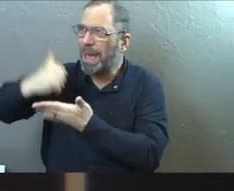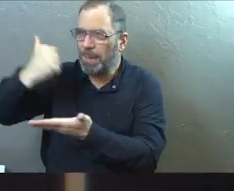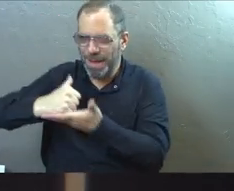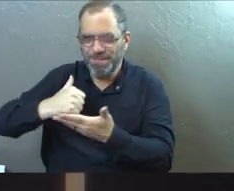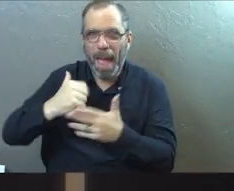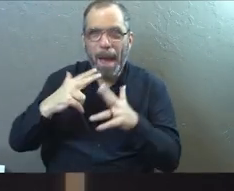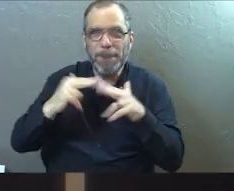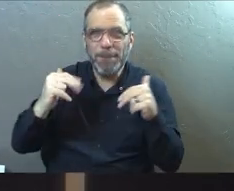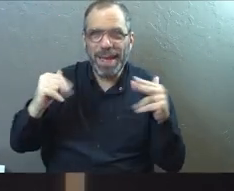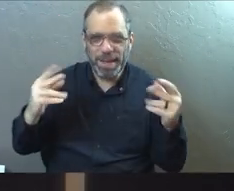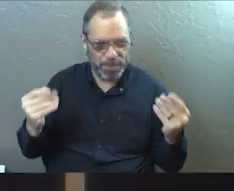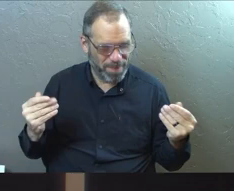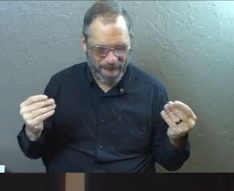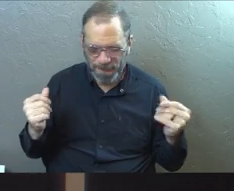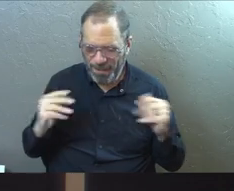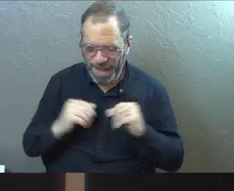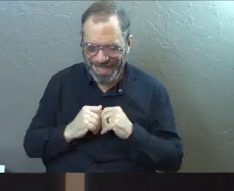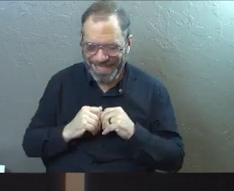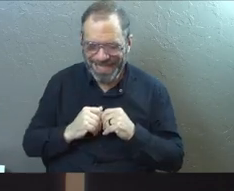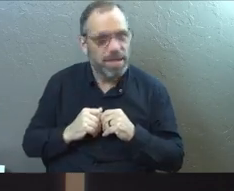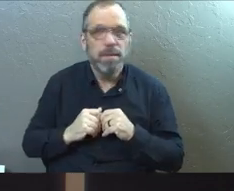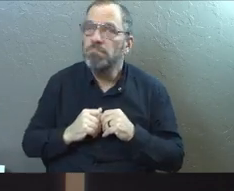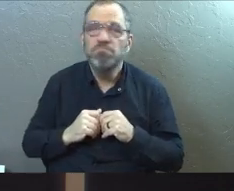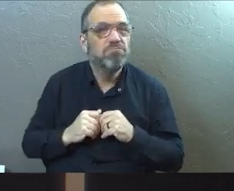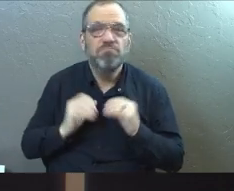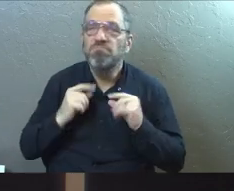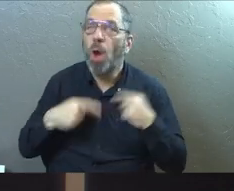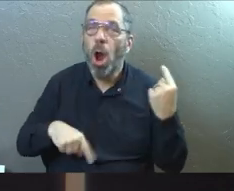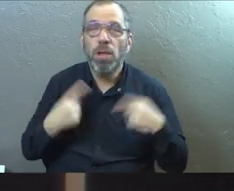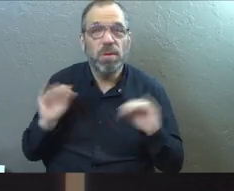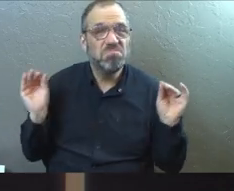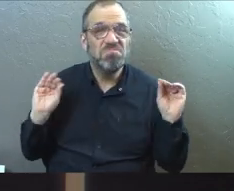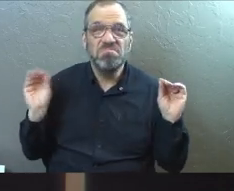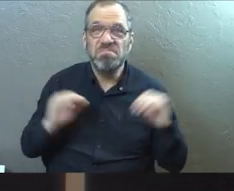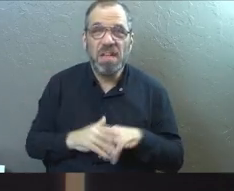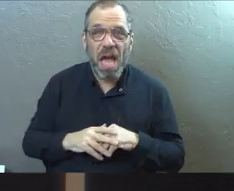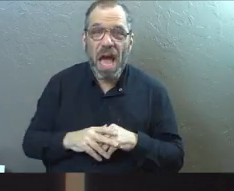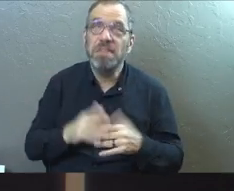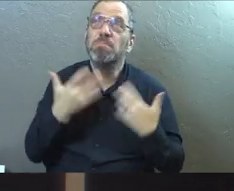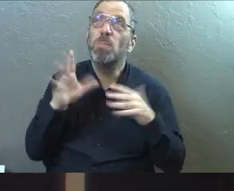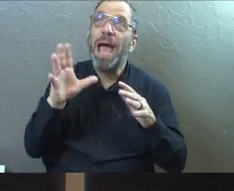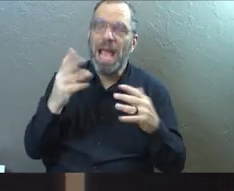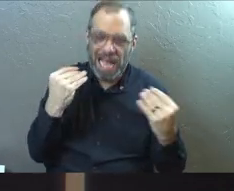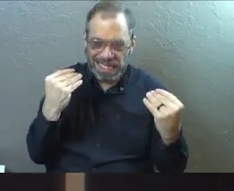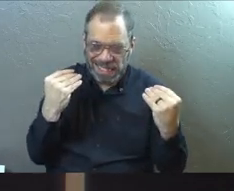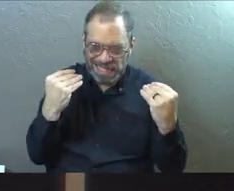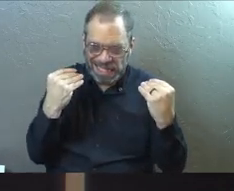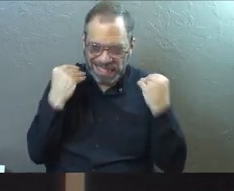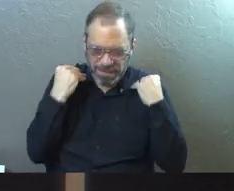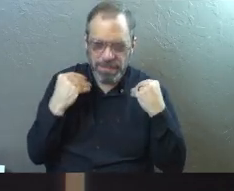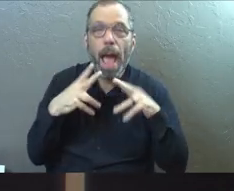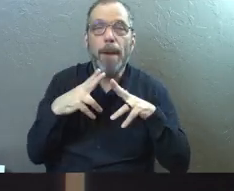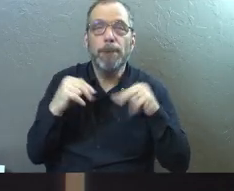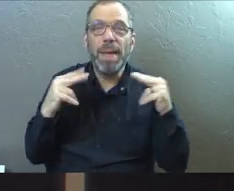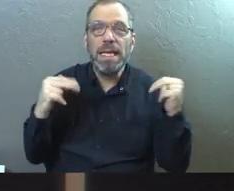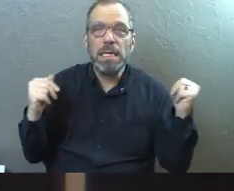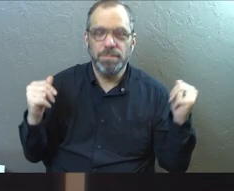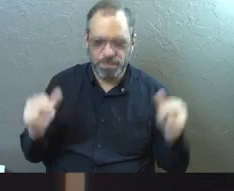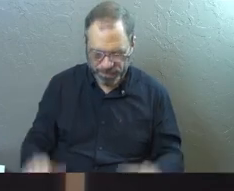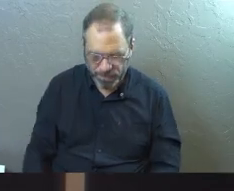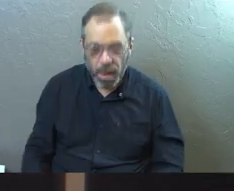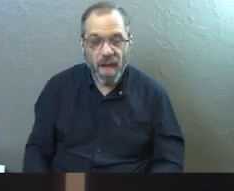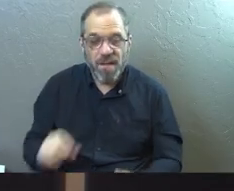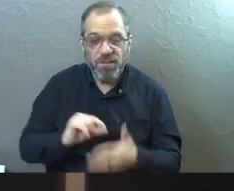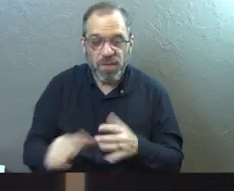right? There will, no words will be had, you know? Just some praise and some eating. That's it. So